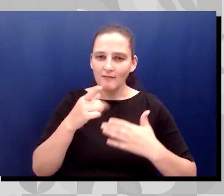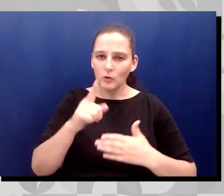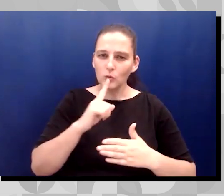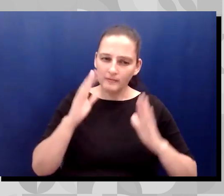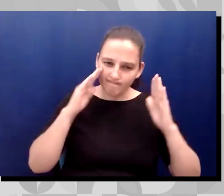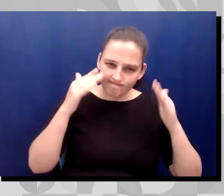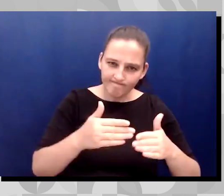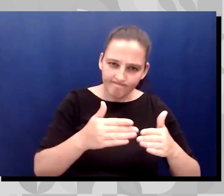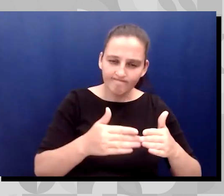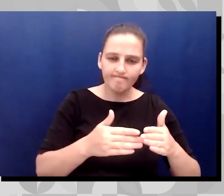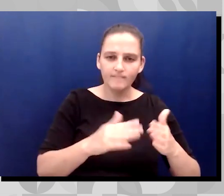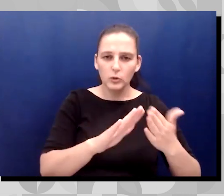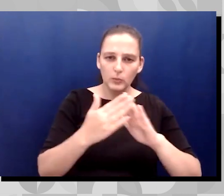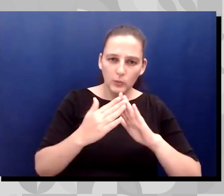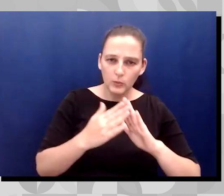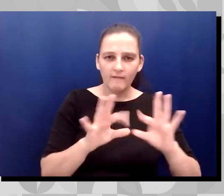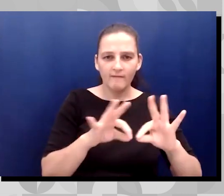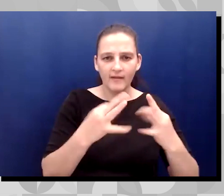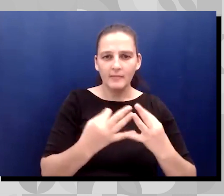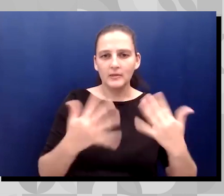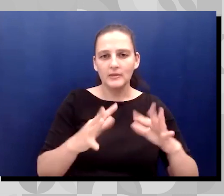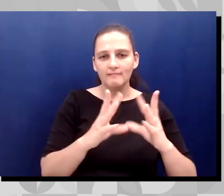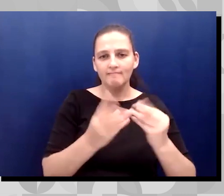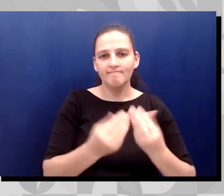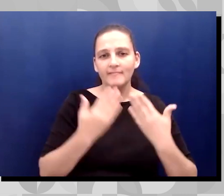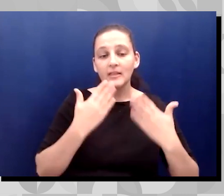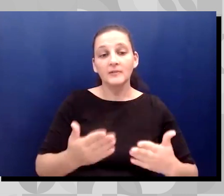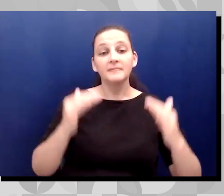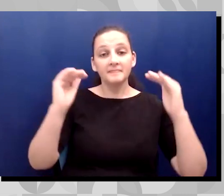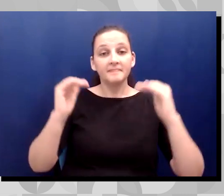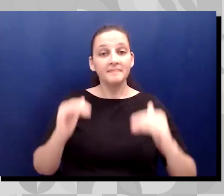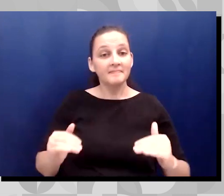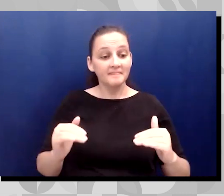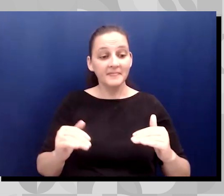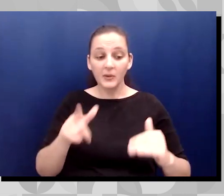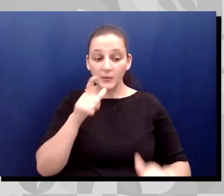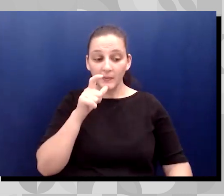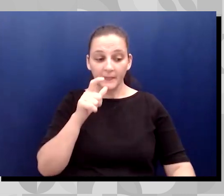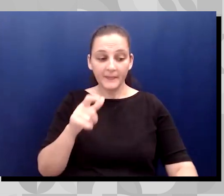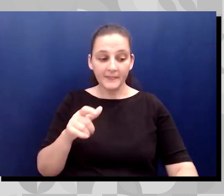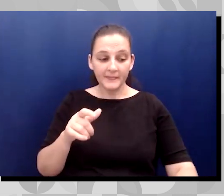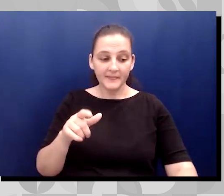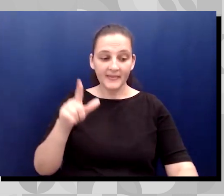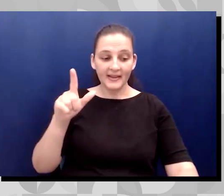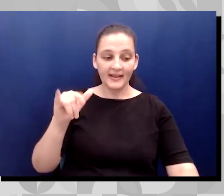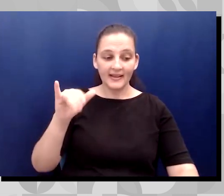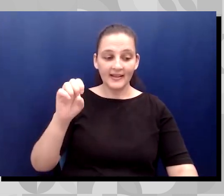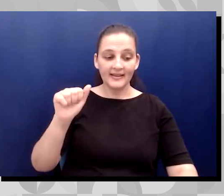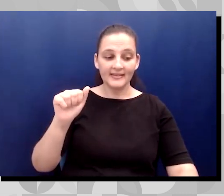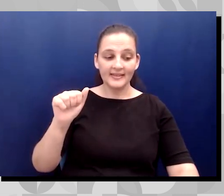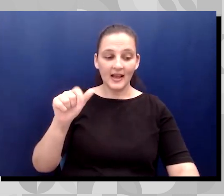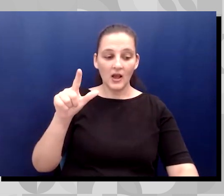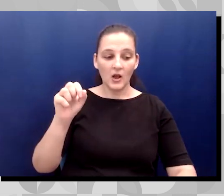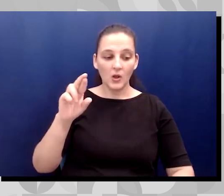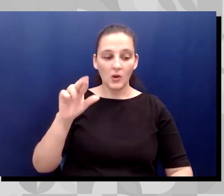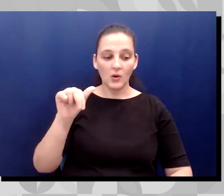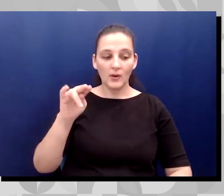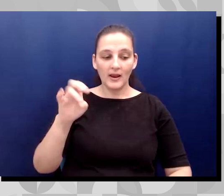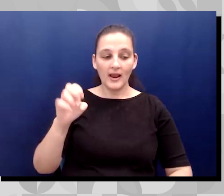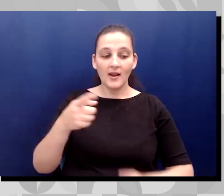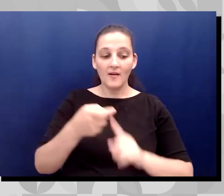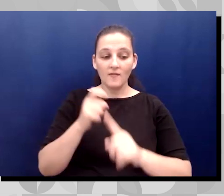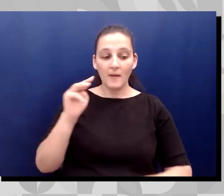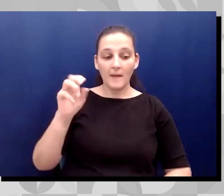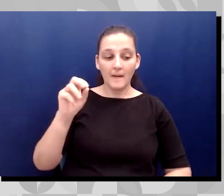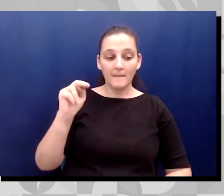Thank you. Uh, team up next, uh, we have Ms. Lisa Lorraine from Montgomery County, Maryland, and is the